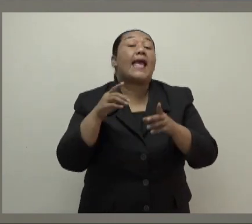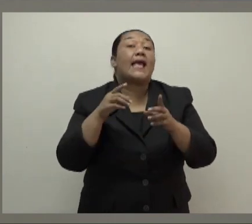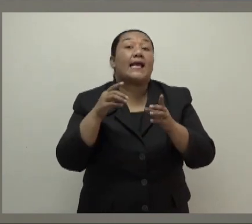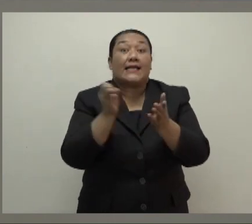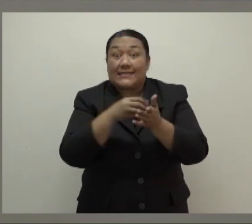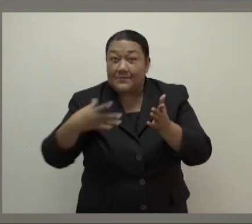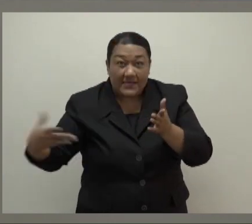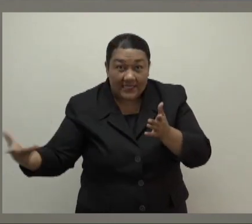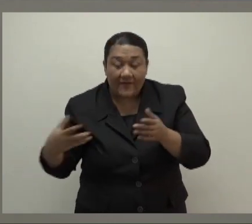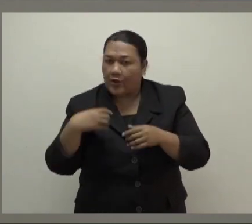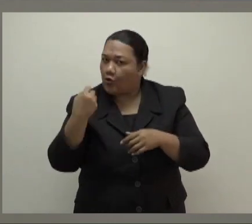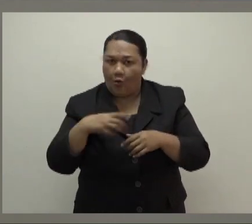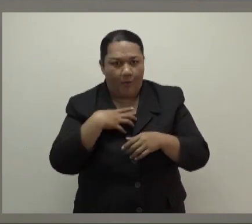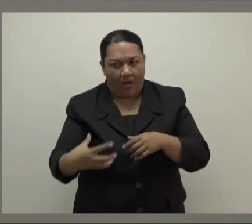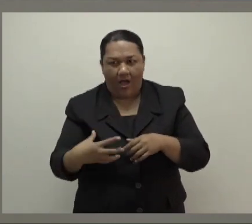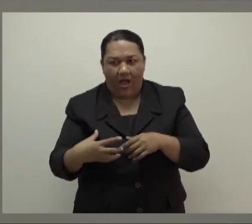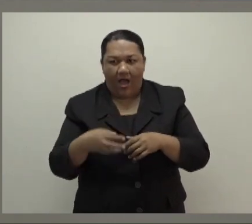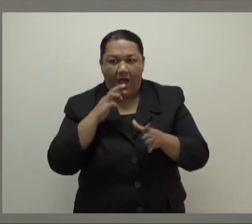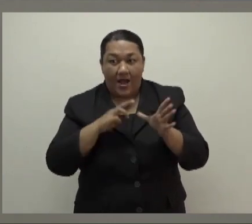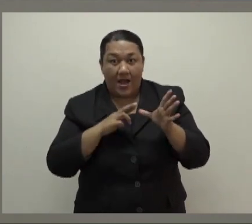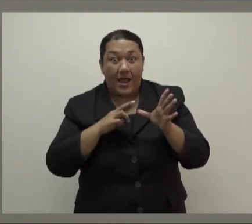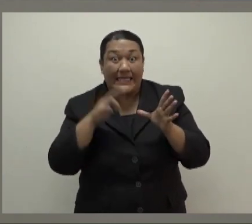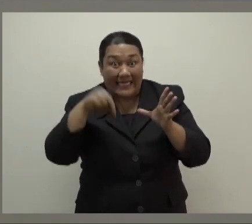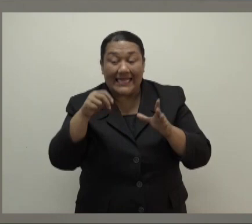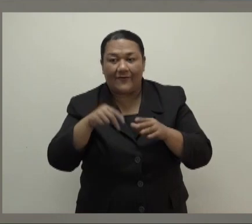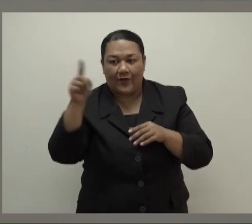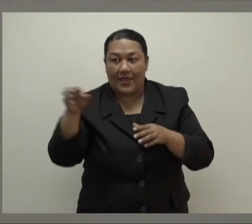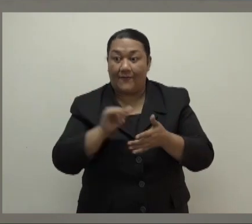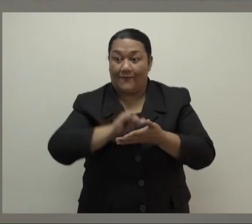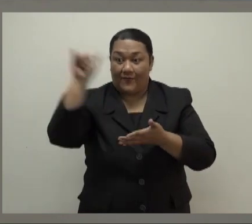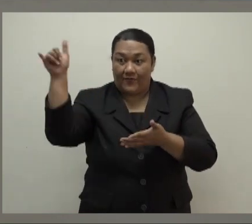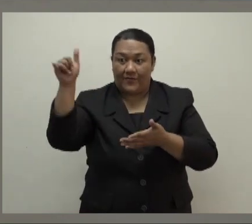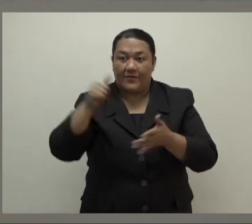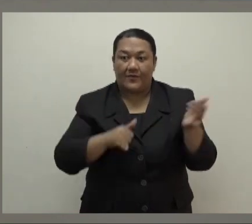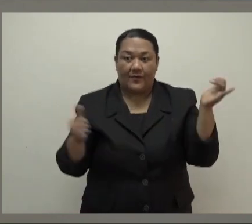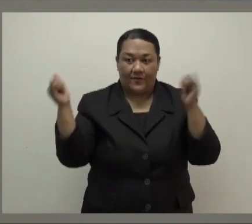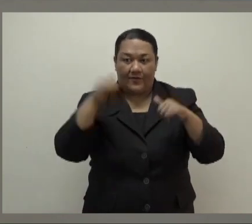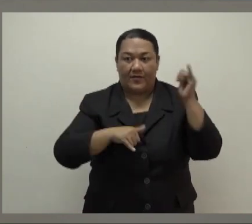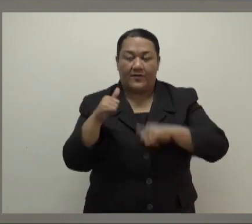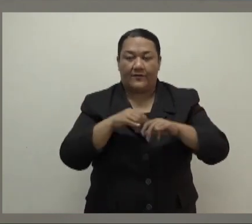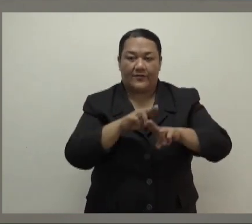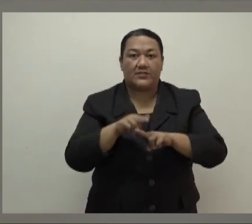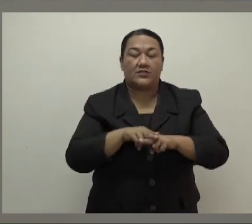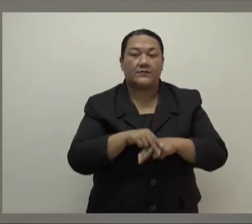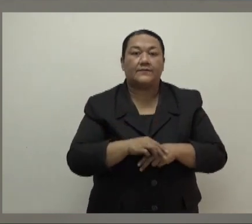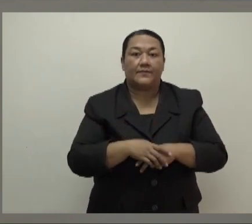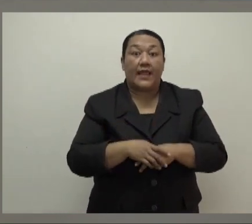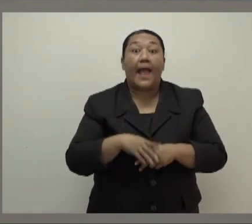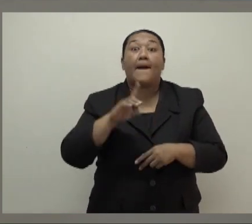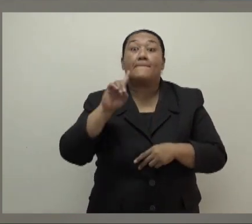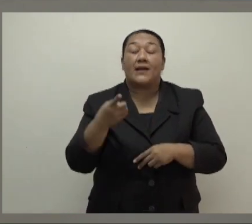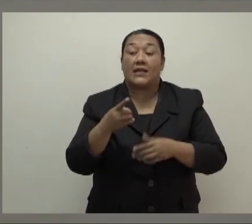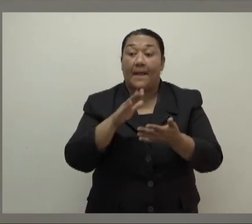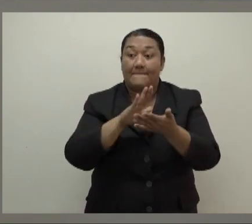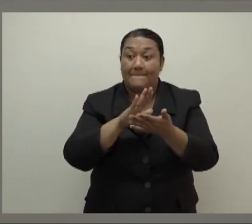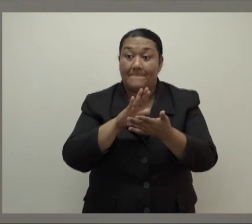are no longer required to board flights to Fiji. Details of the acceptable test kits are published online. The